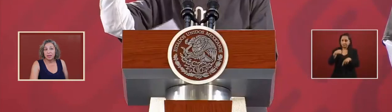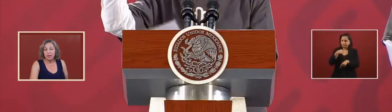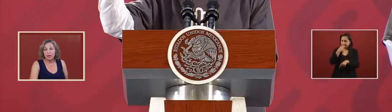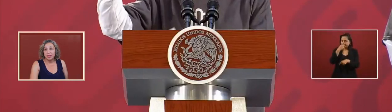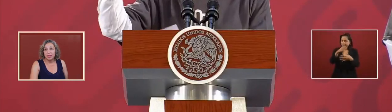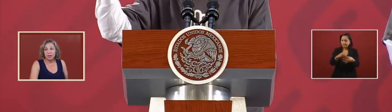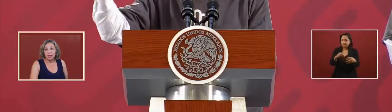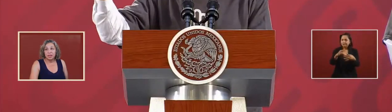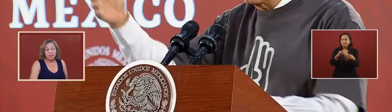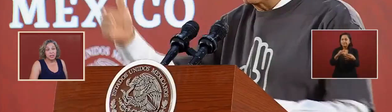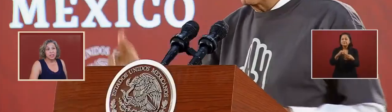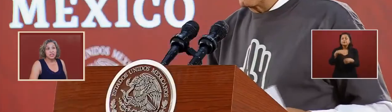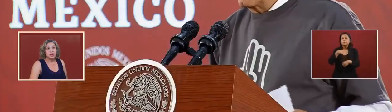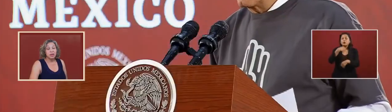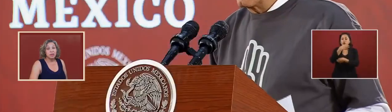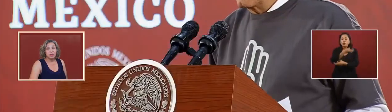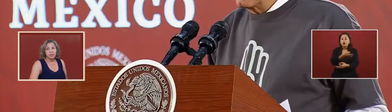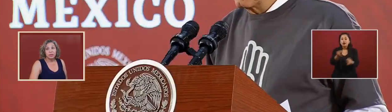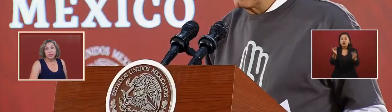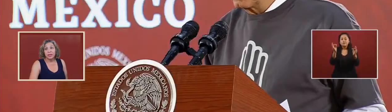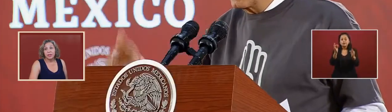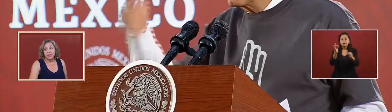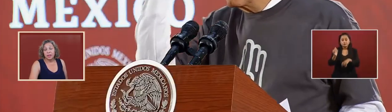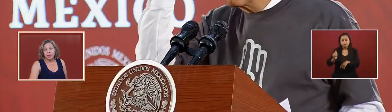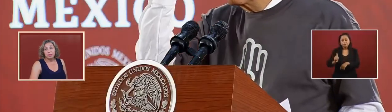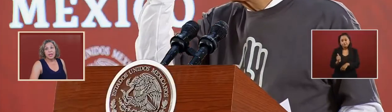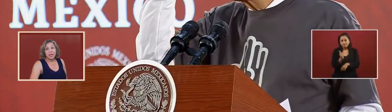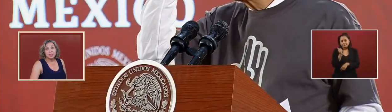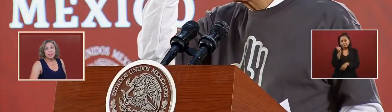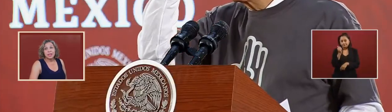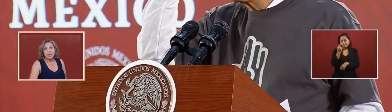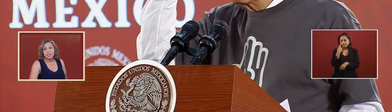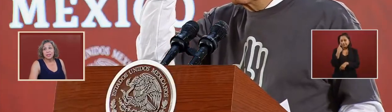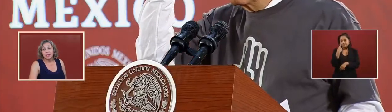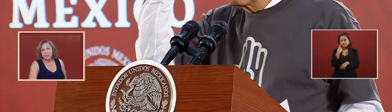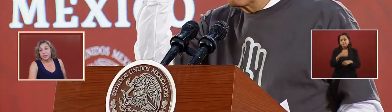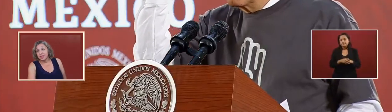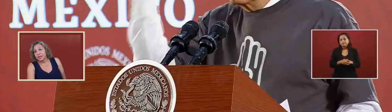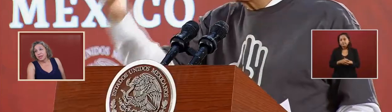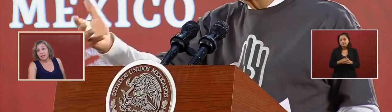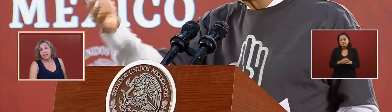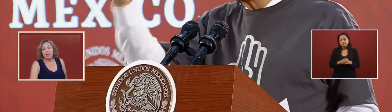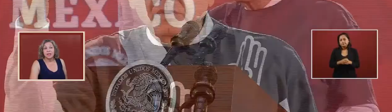to let you know because this